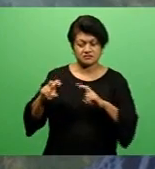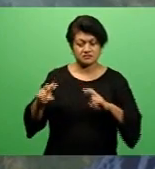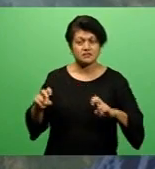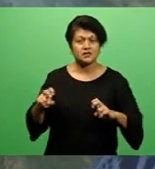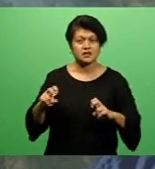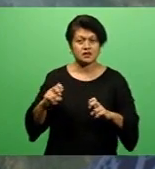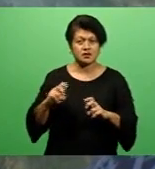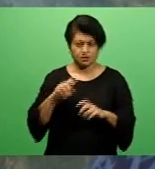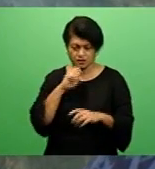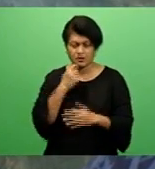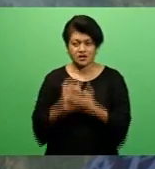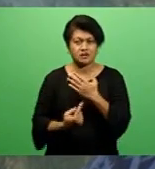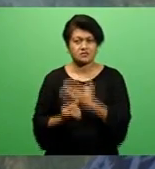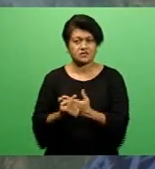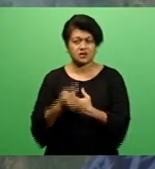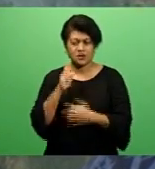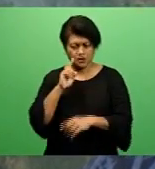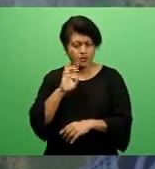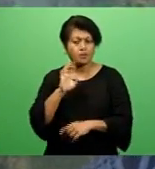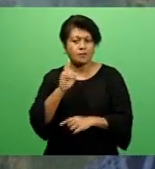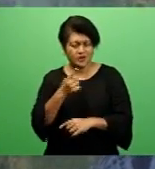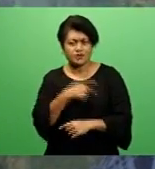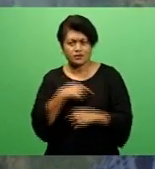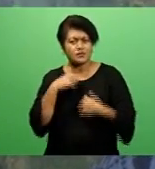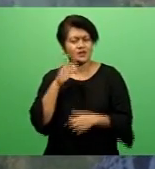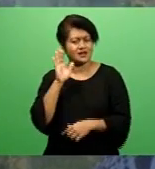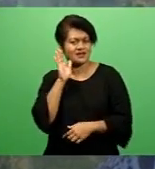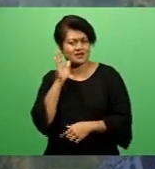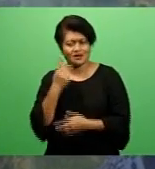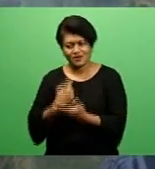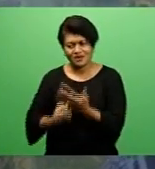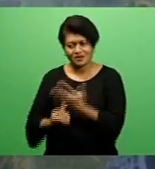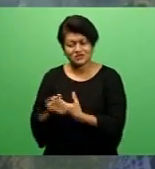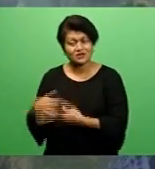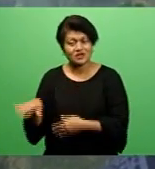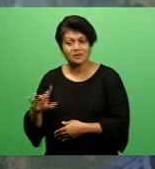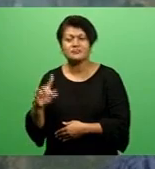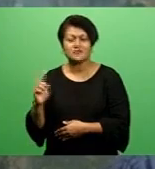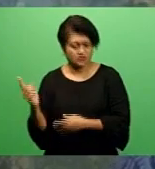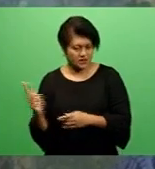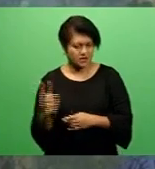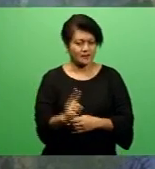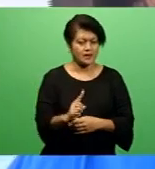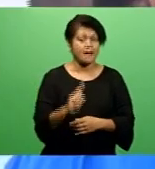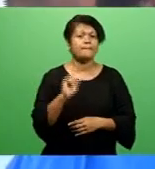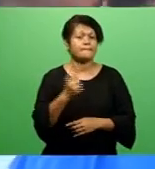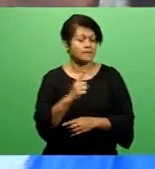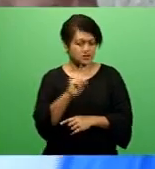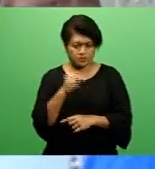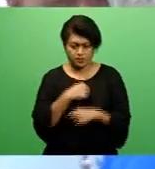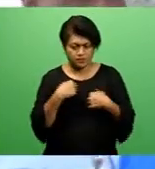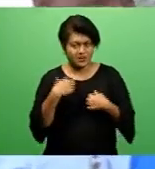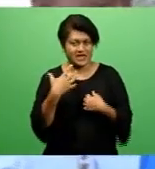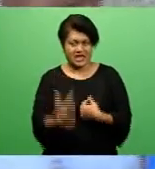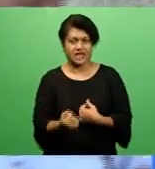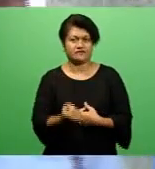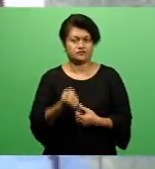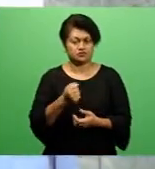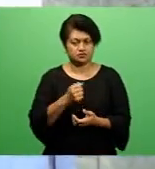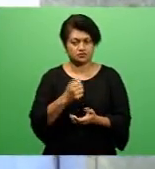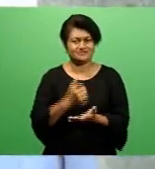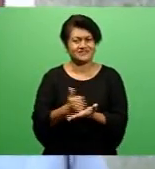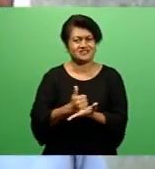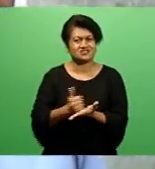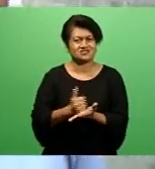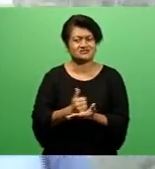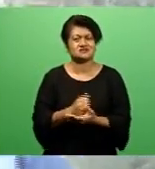by the managing board to hear their version of it and we come back to the party. But we had to take our action. Ngavoka has also clarified the